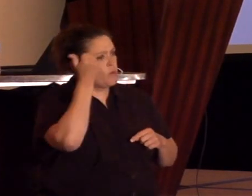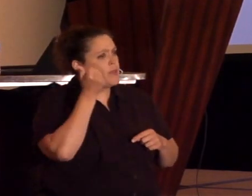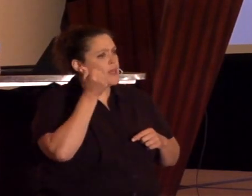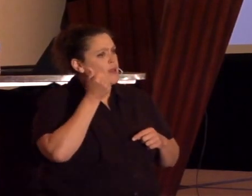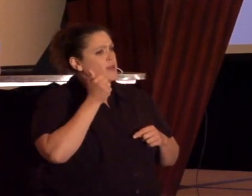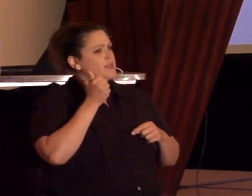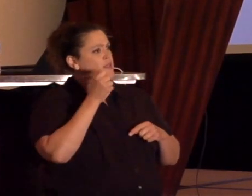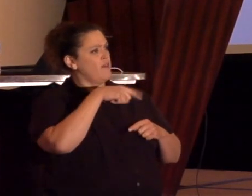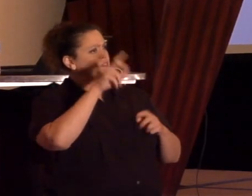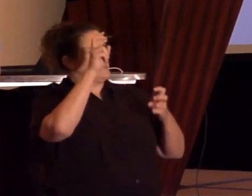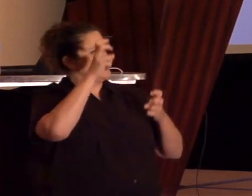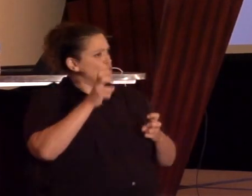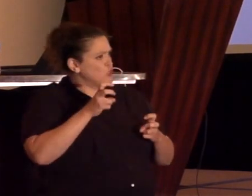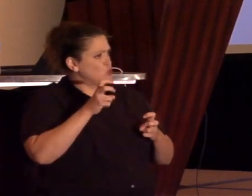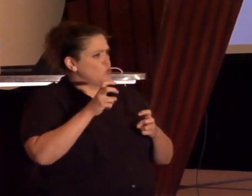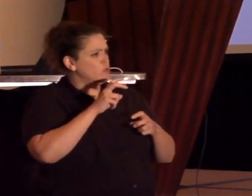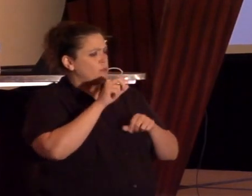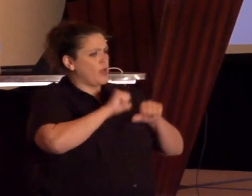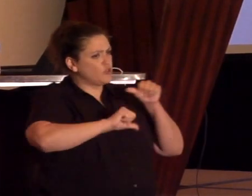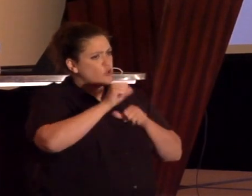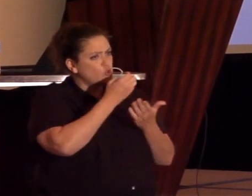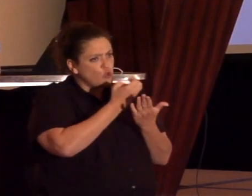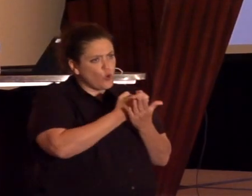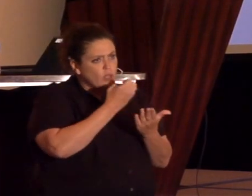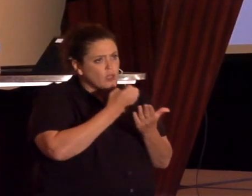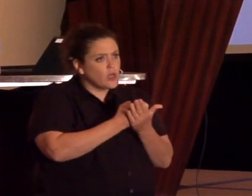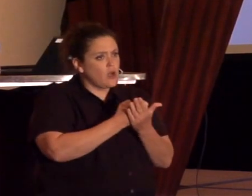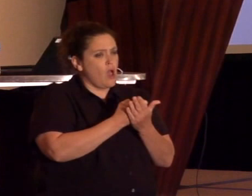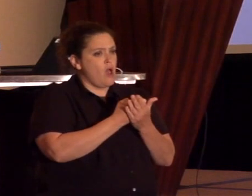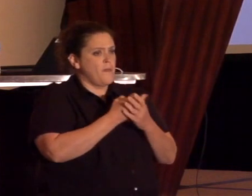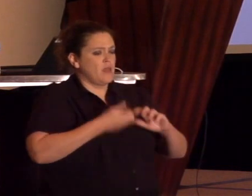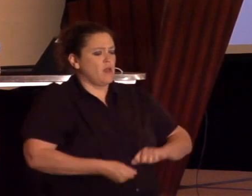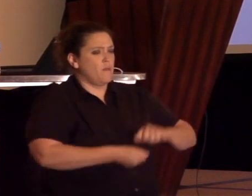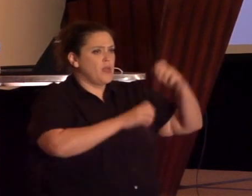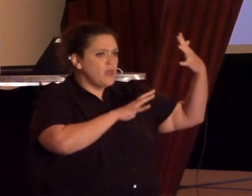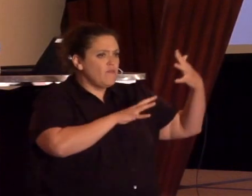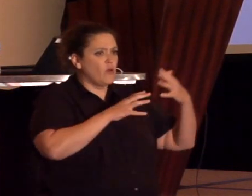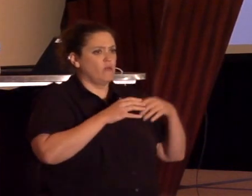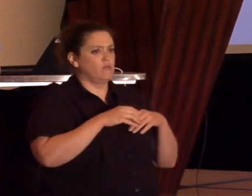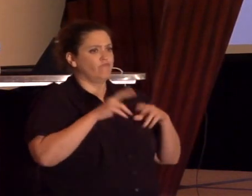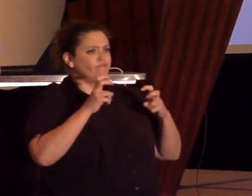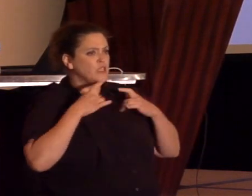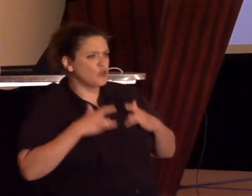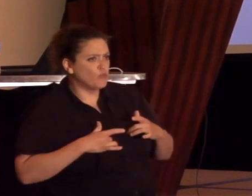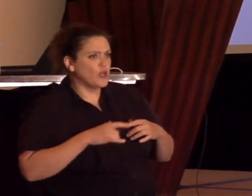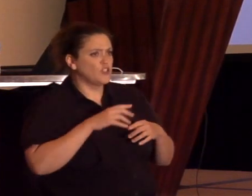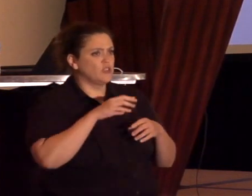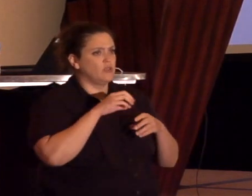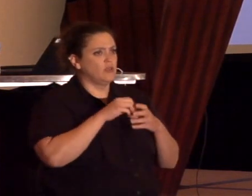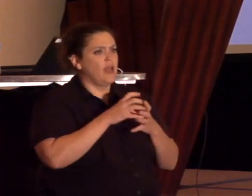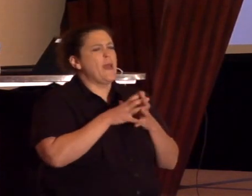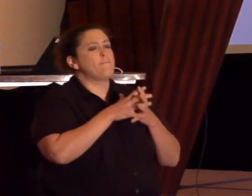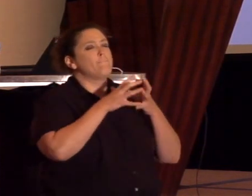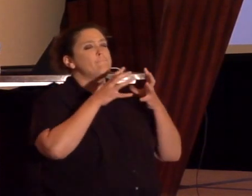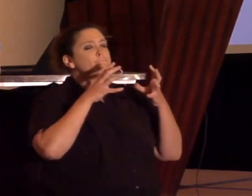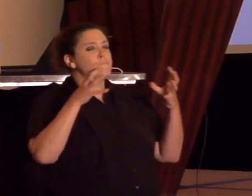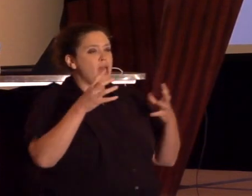of these issues of socioeconomic upheaval, depression, and mass incarceration.